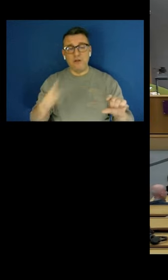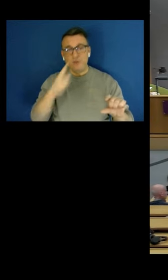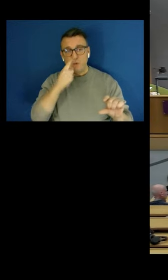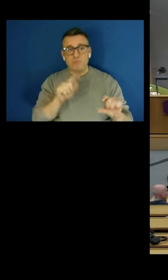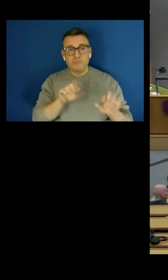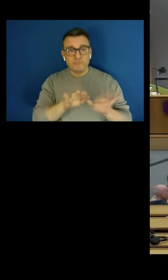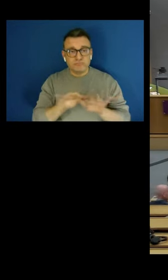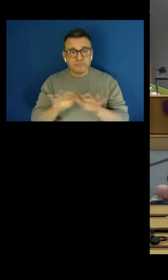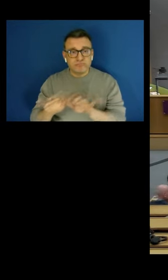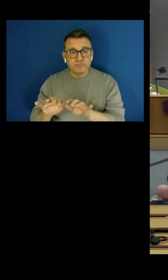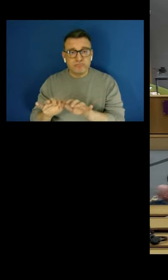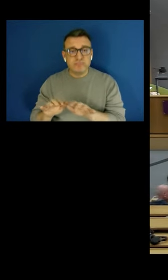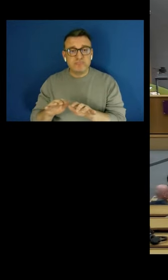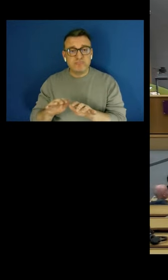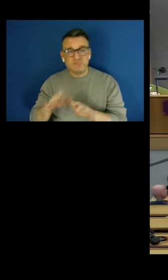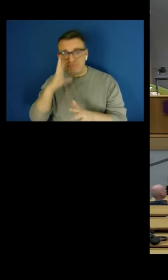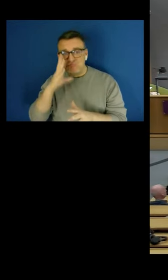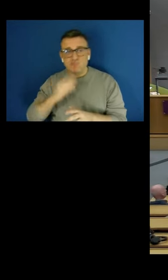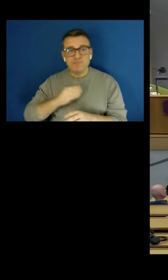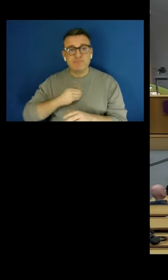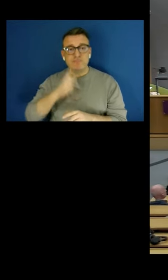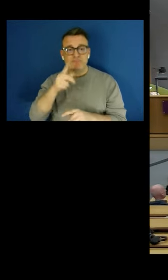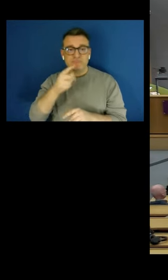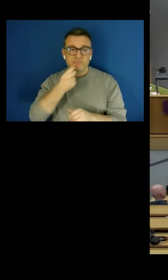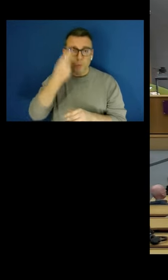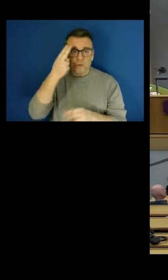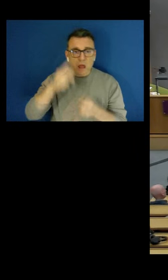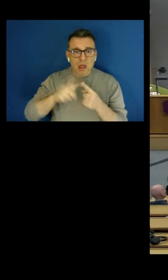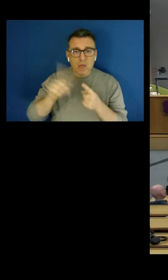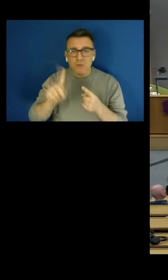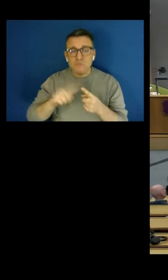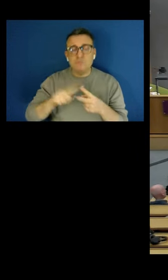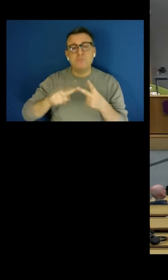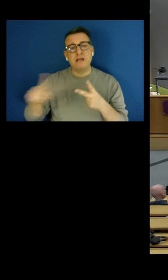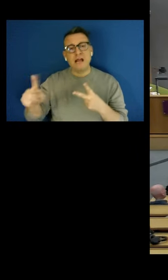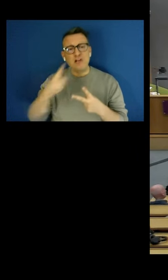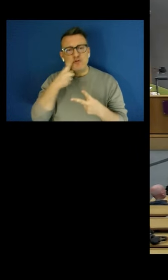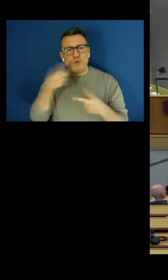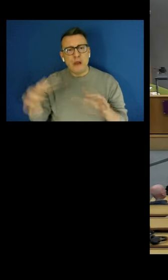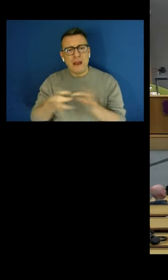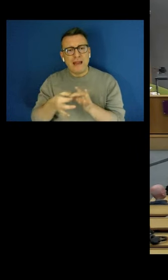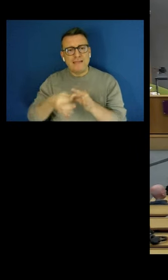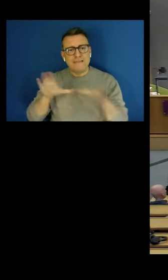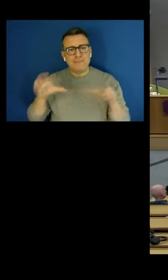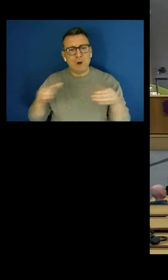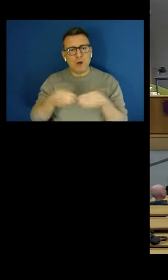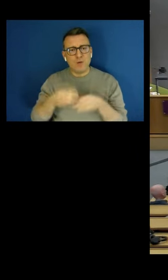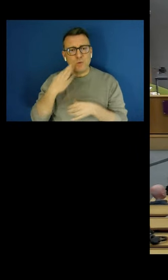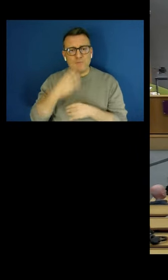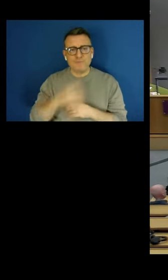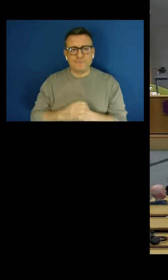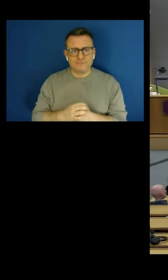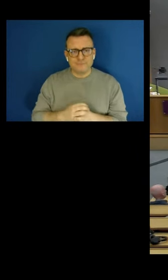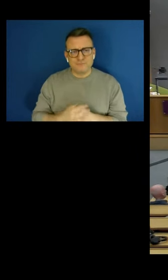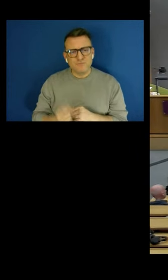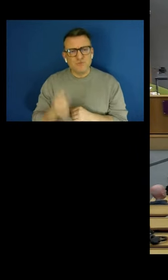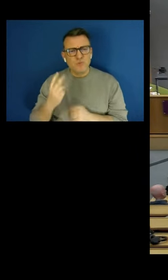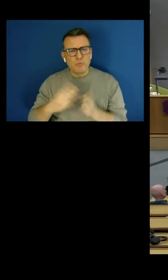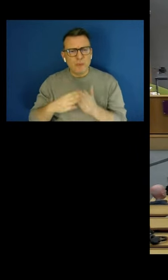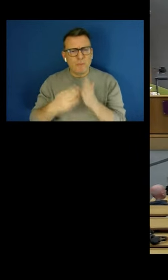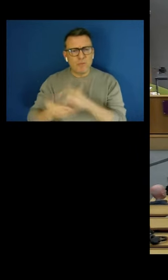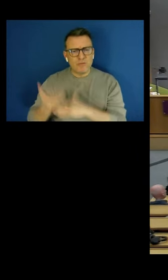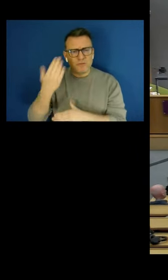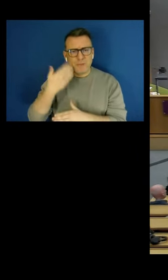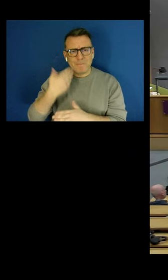your name and affiliation please. Some months ago I had a conversation with Kirsten about multi